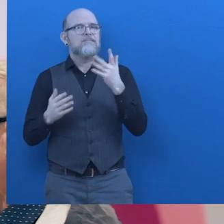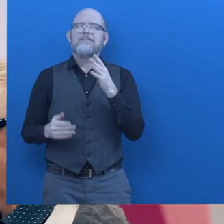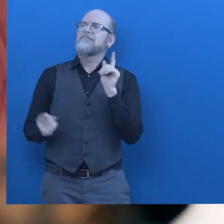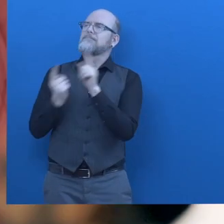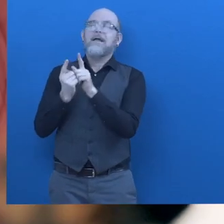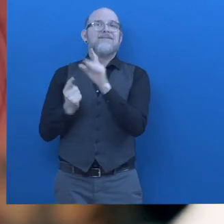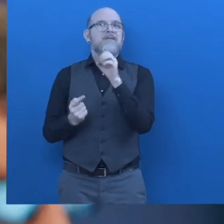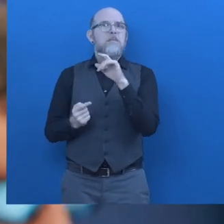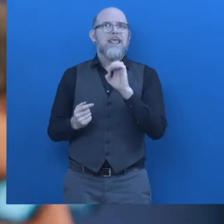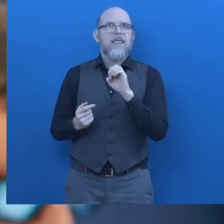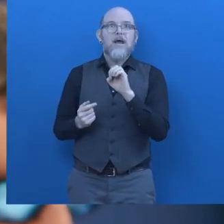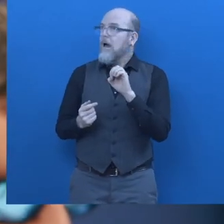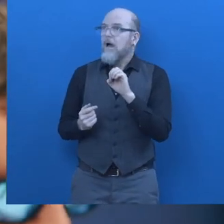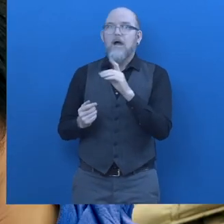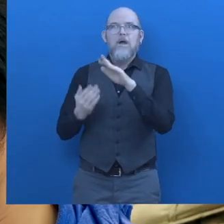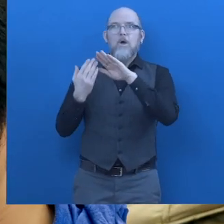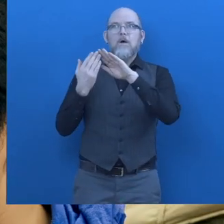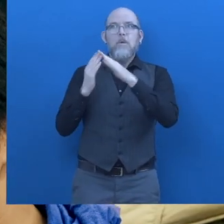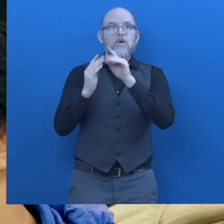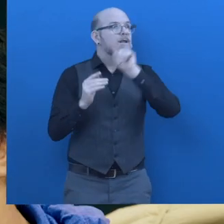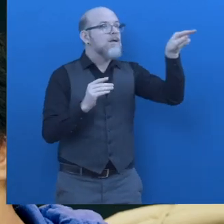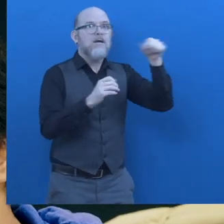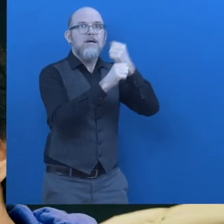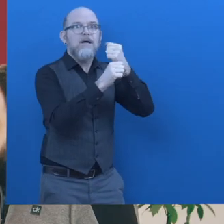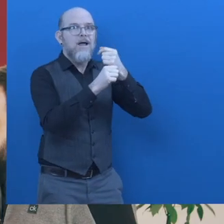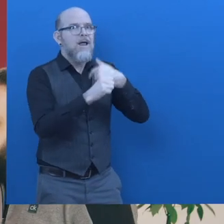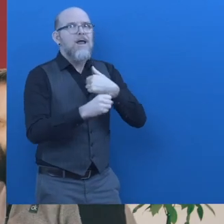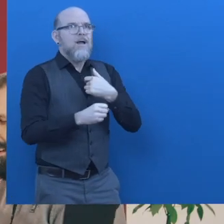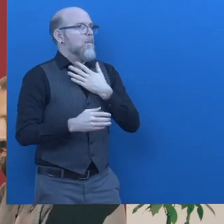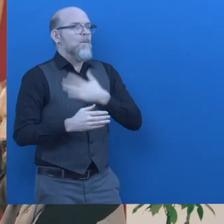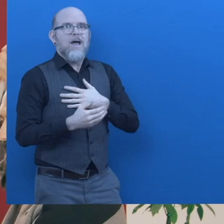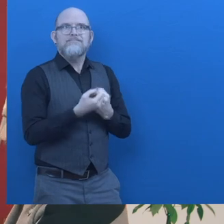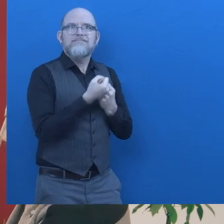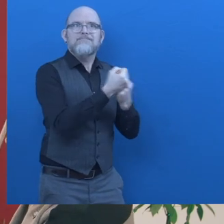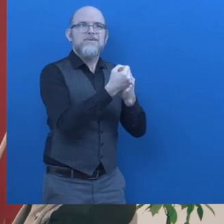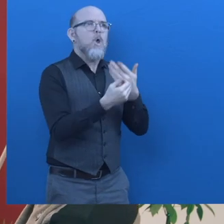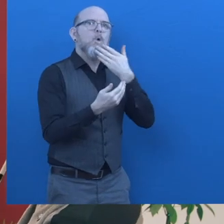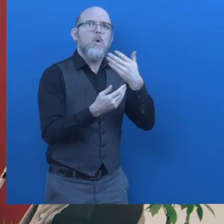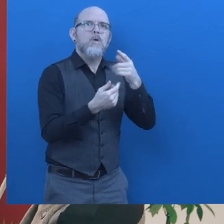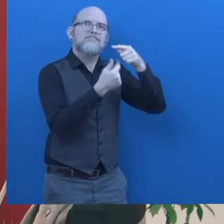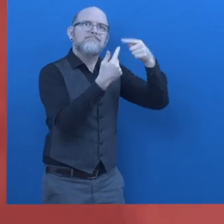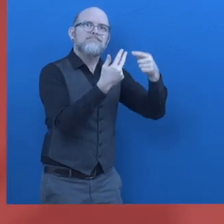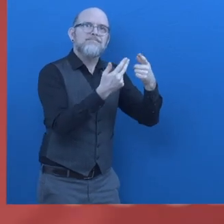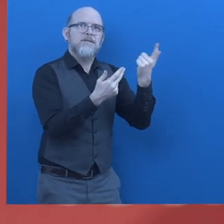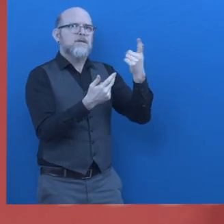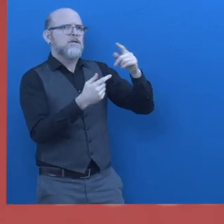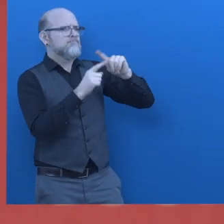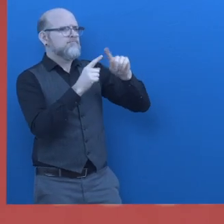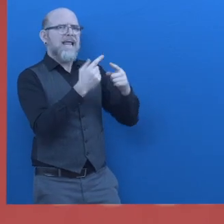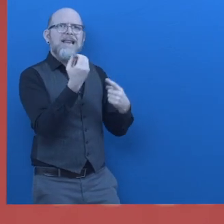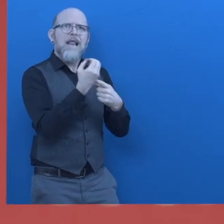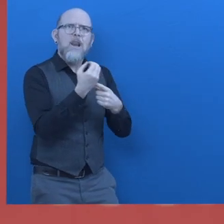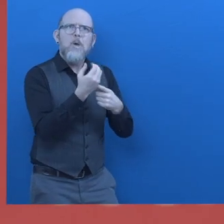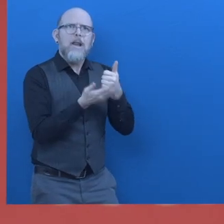community and i hope to be doing some good things for the assistive tech industry whether it's